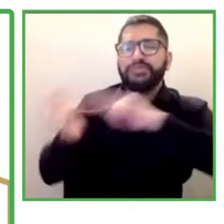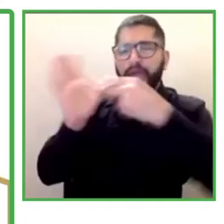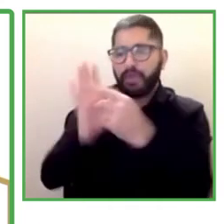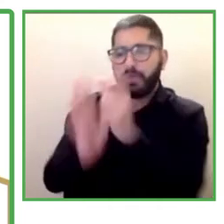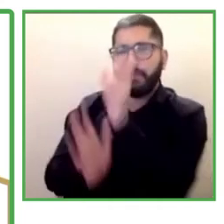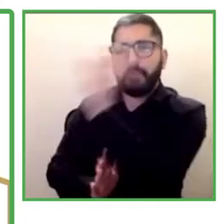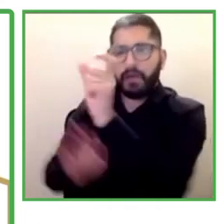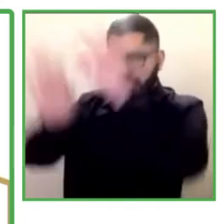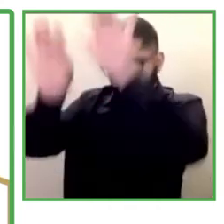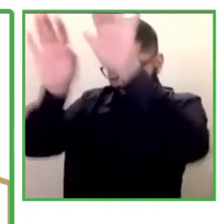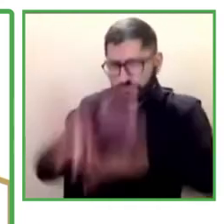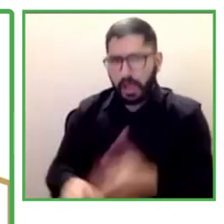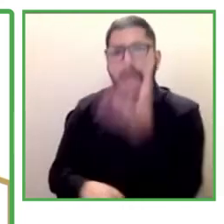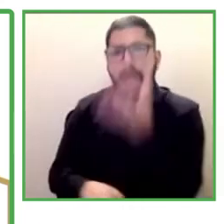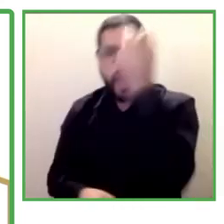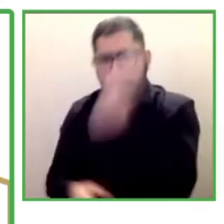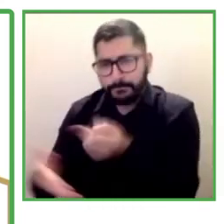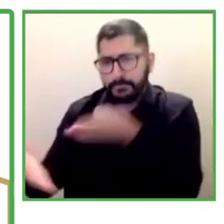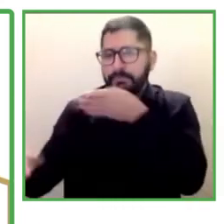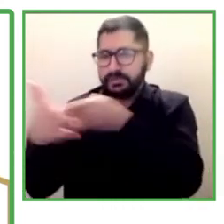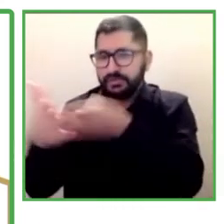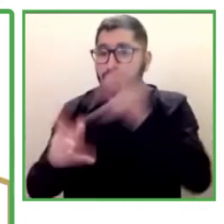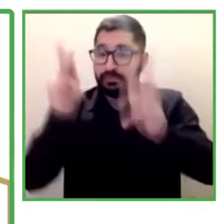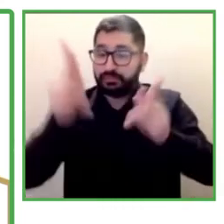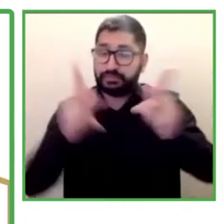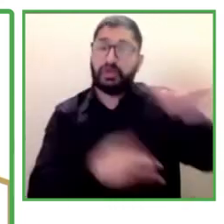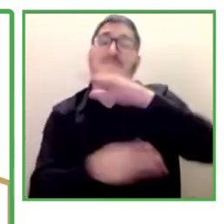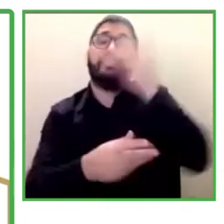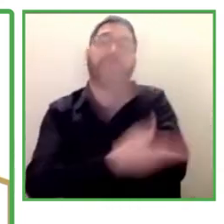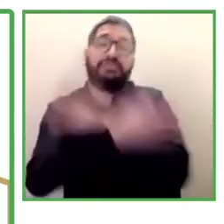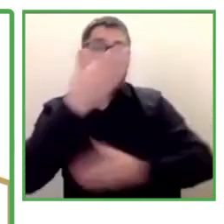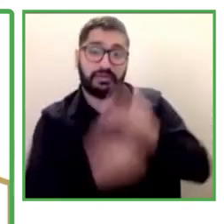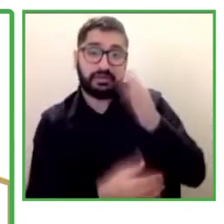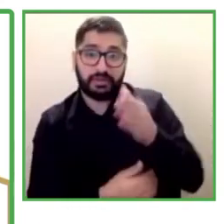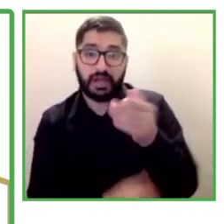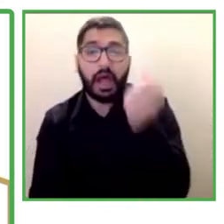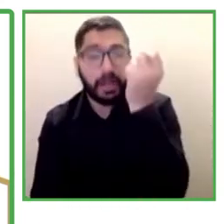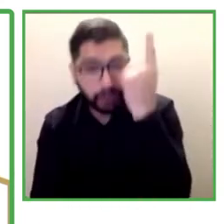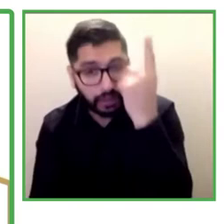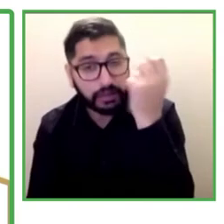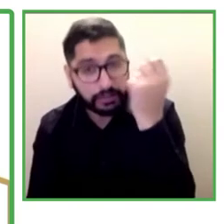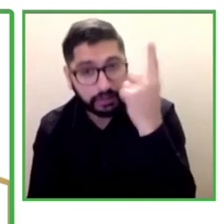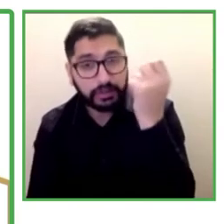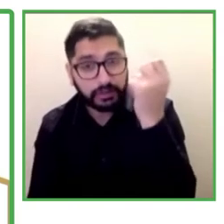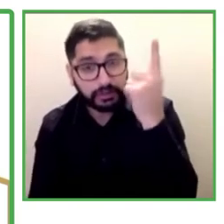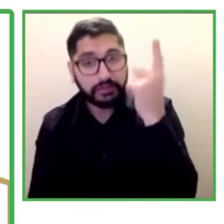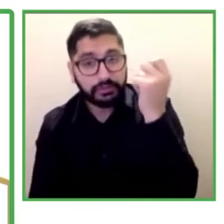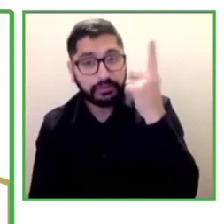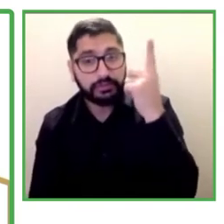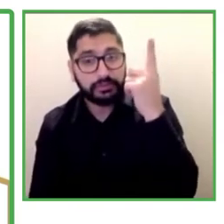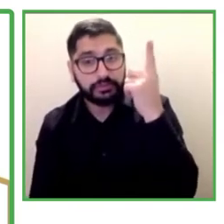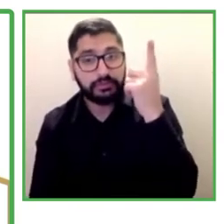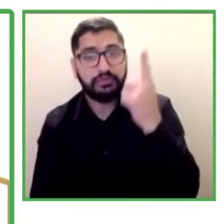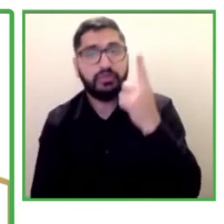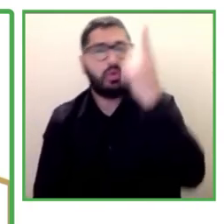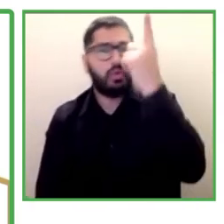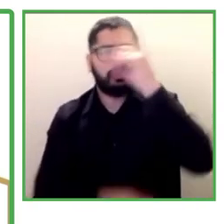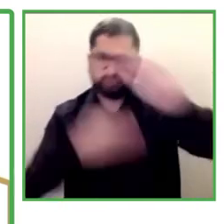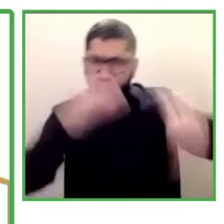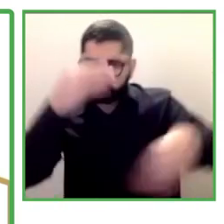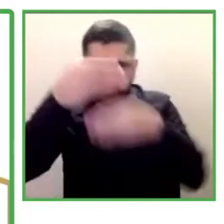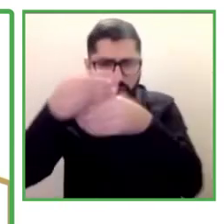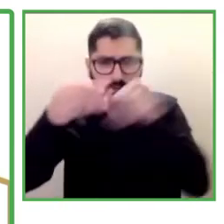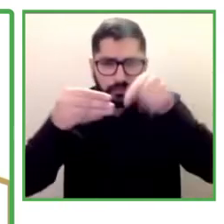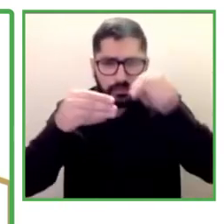that there were some barriers so that people with disabilities could have, could go on the program in this